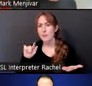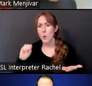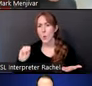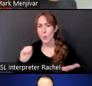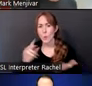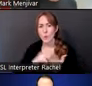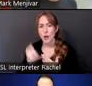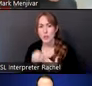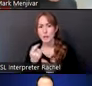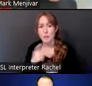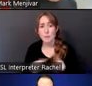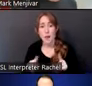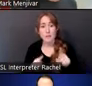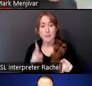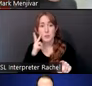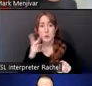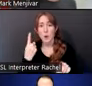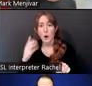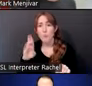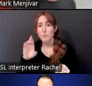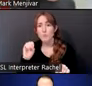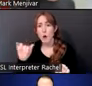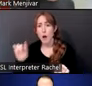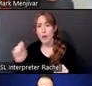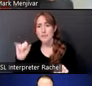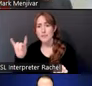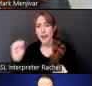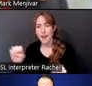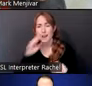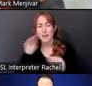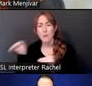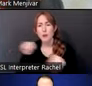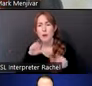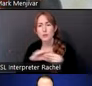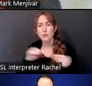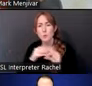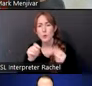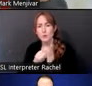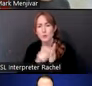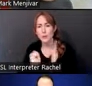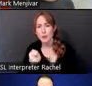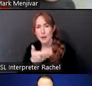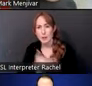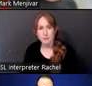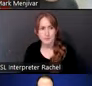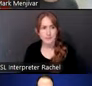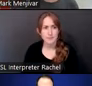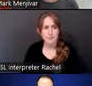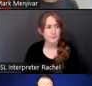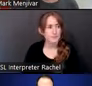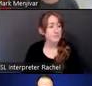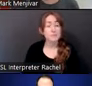broadsides that was done, and then the migration stories written out from there. I'm going to share one or two